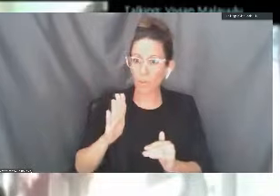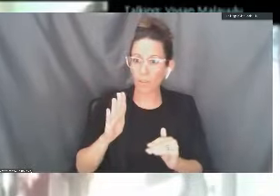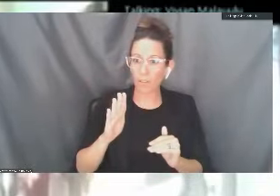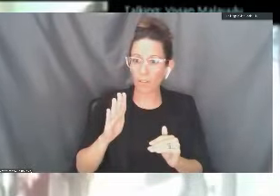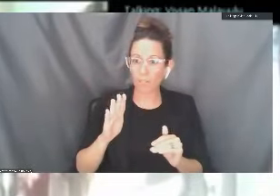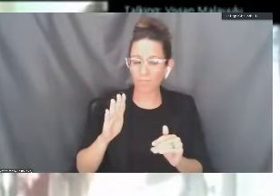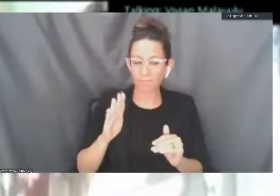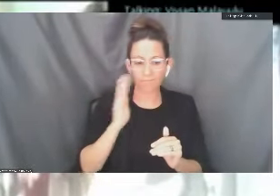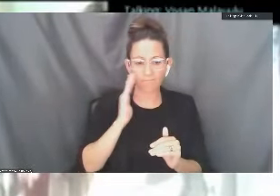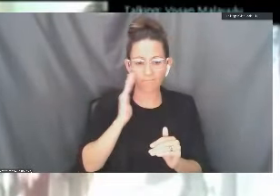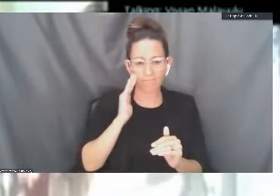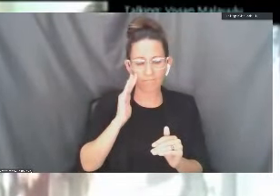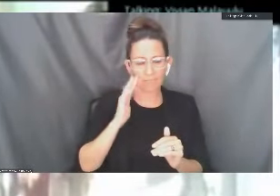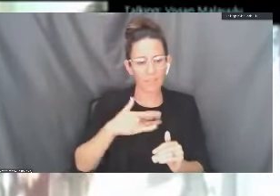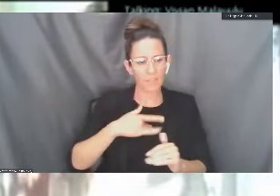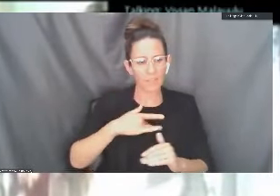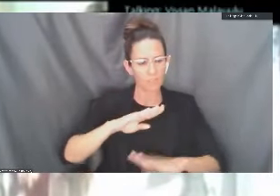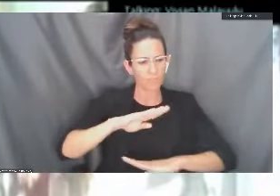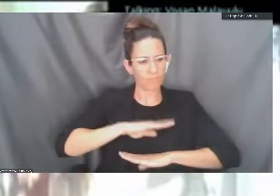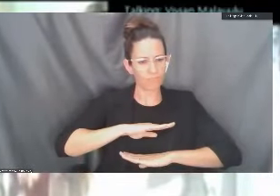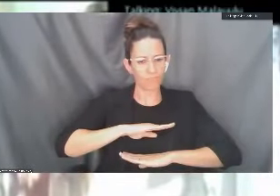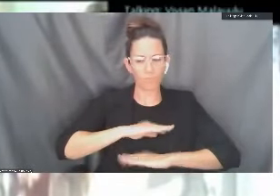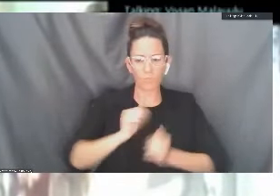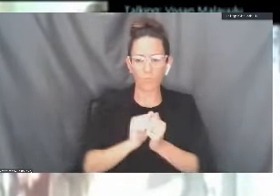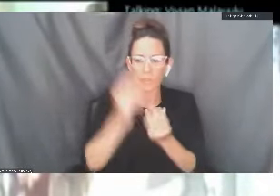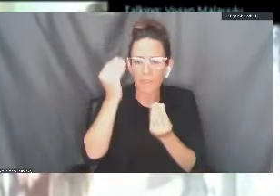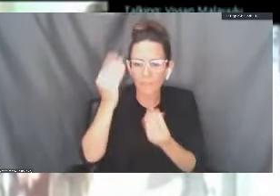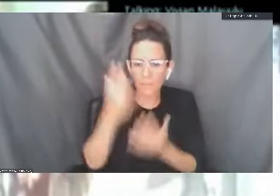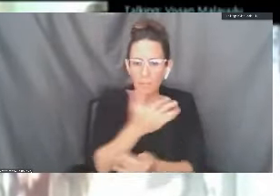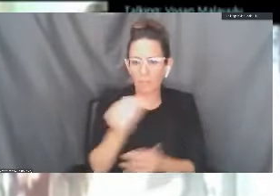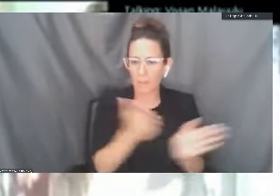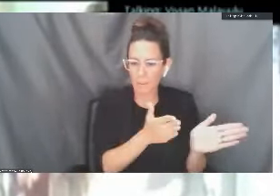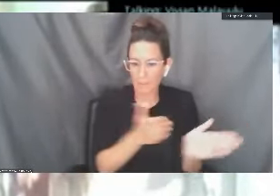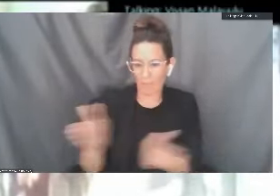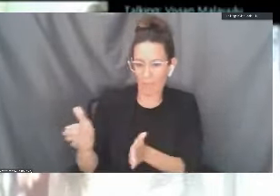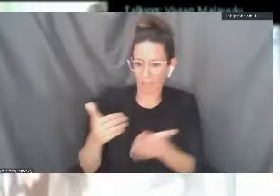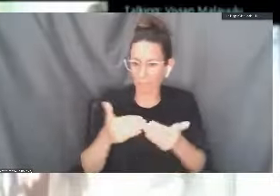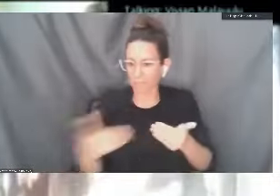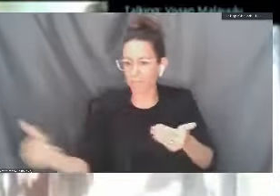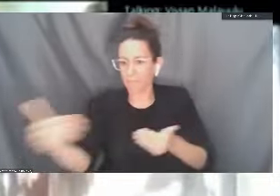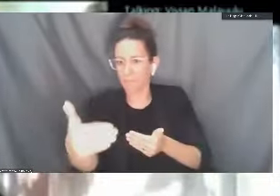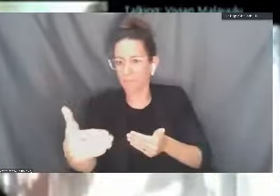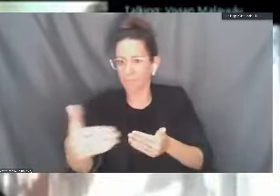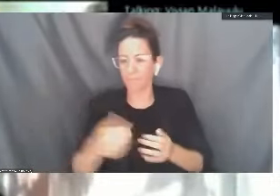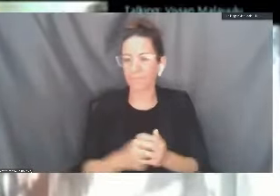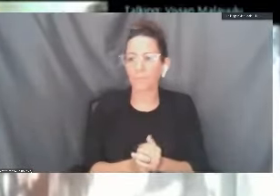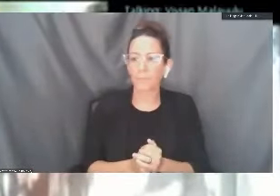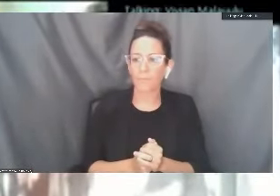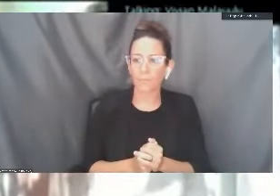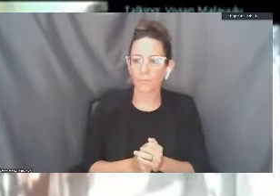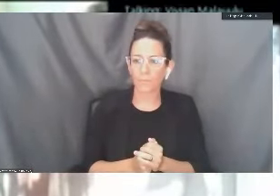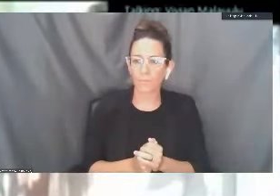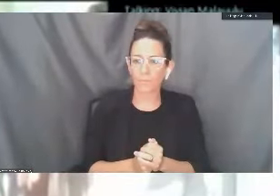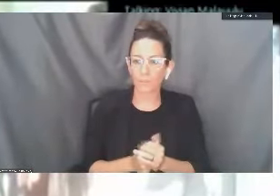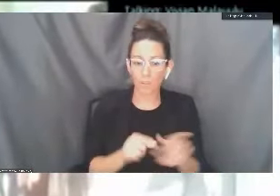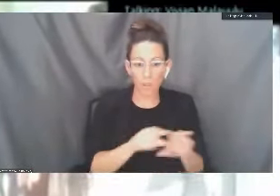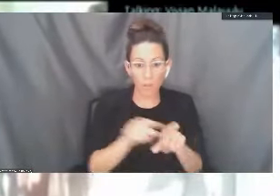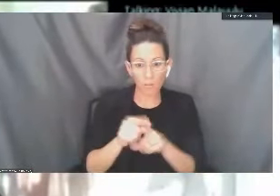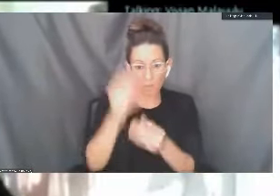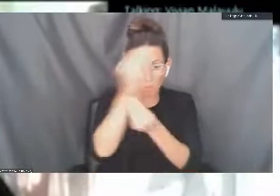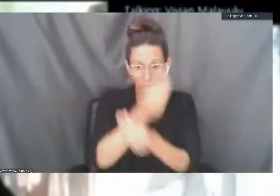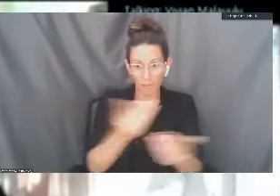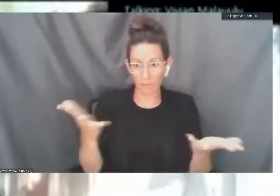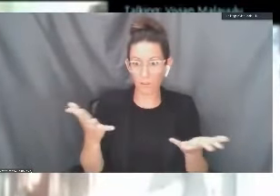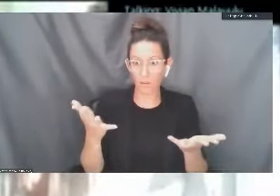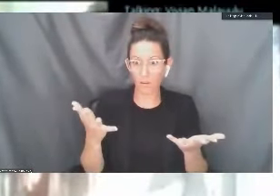from this one hour town hall feeling much better about the plans that we have for you. I also want to let you know that the